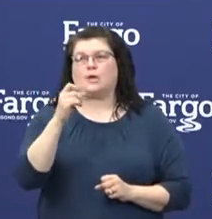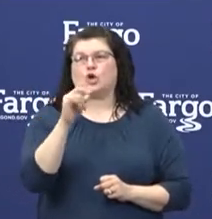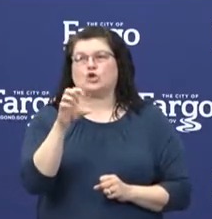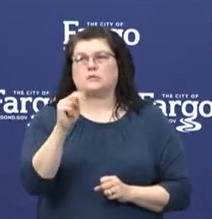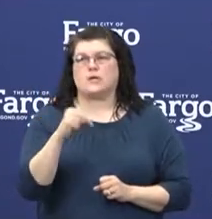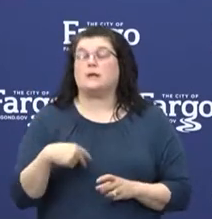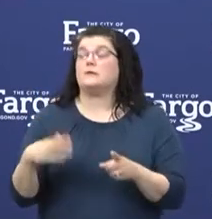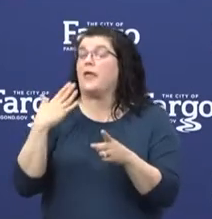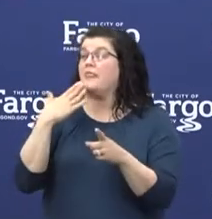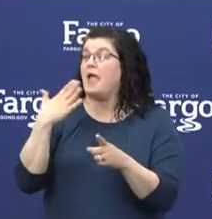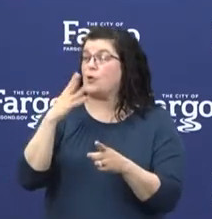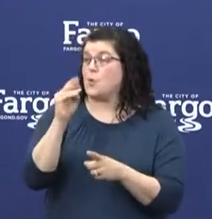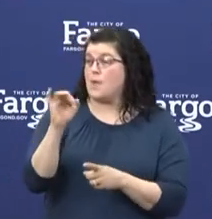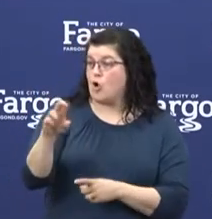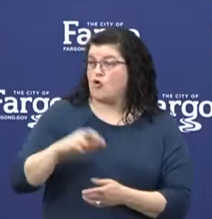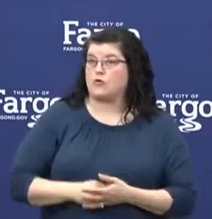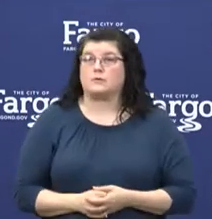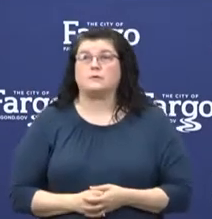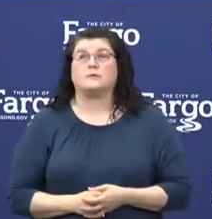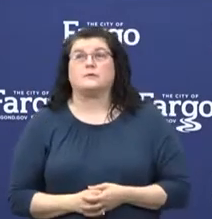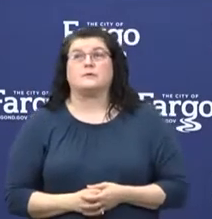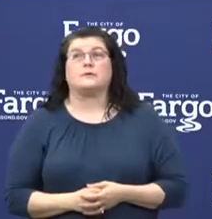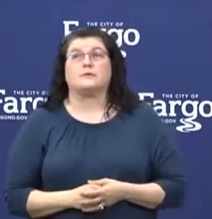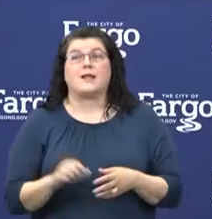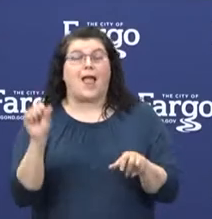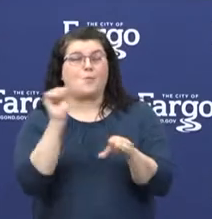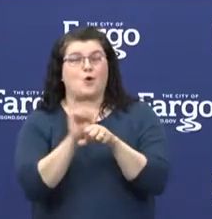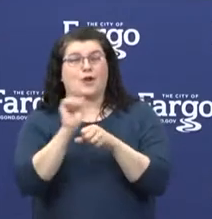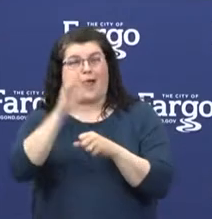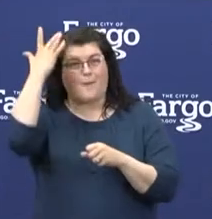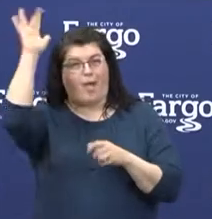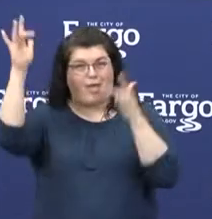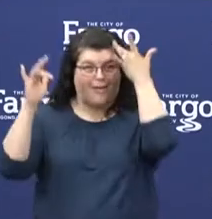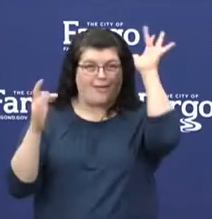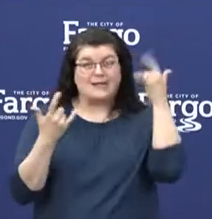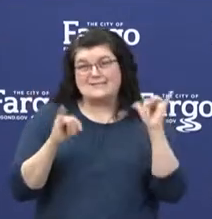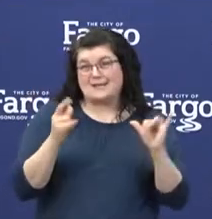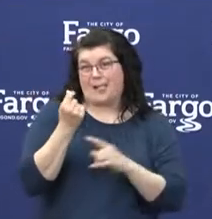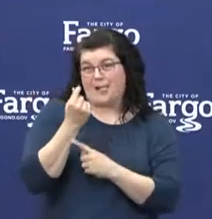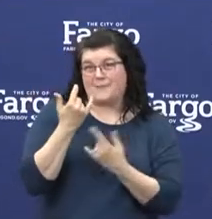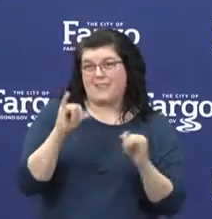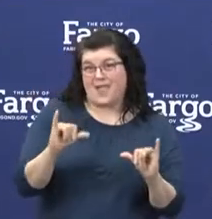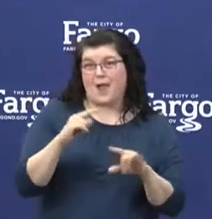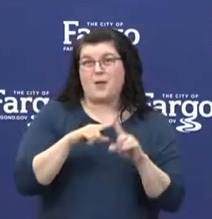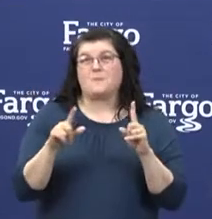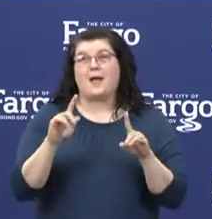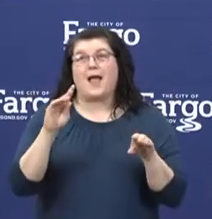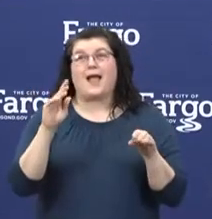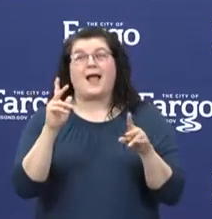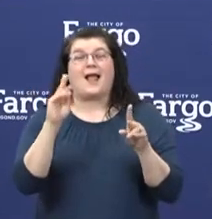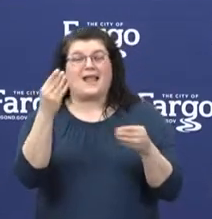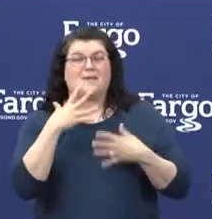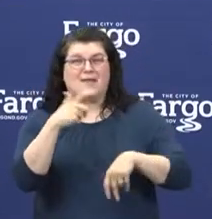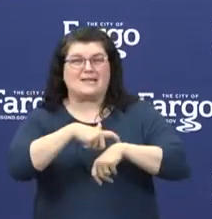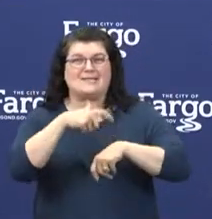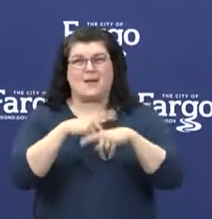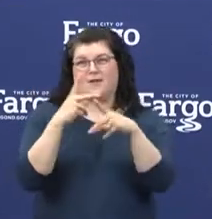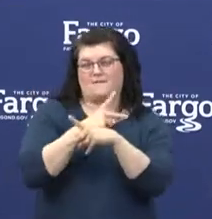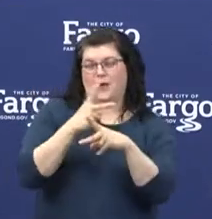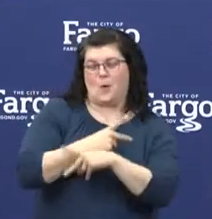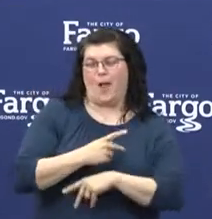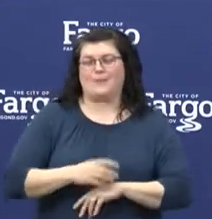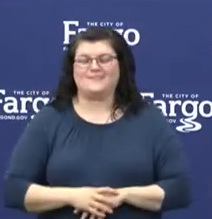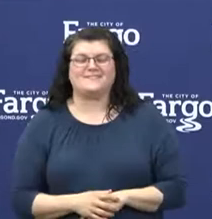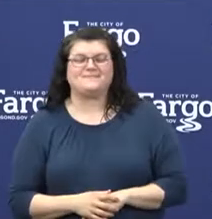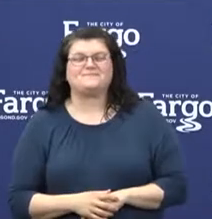Thank you, Mayor. Working on my glare here a little bit. Still there. But give me some time. I'll figure this out sooner or later. So with that,